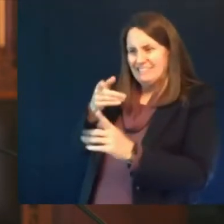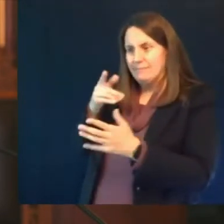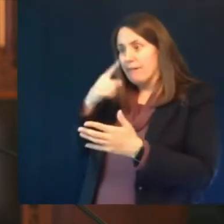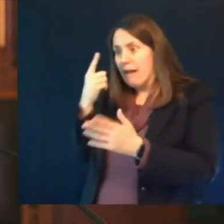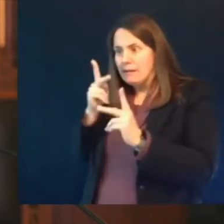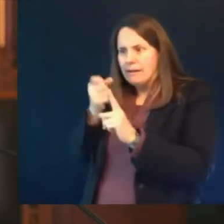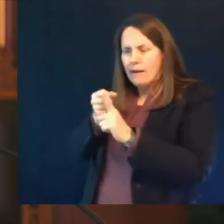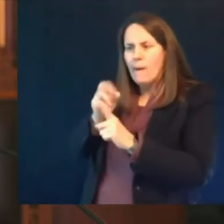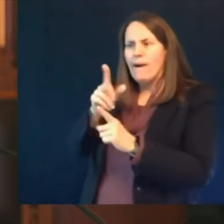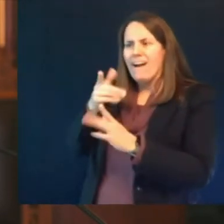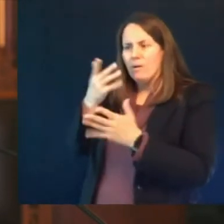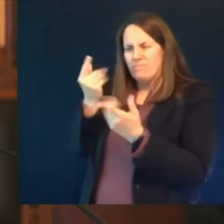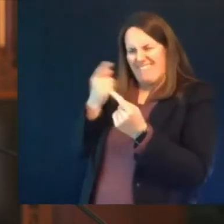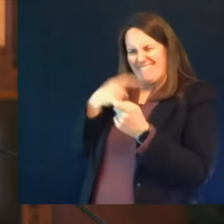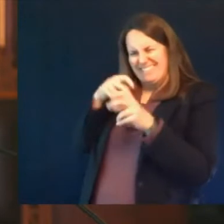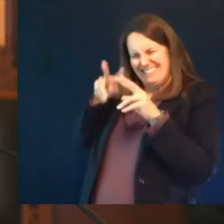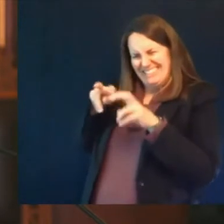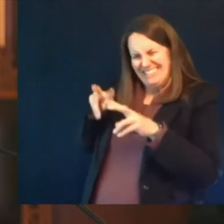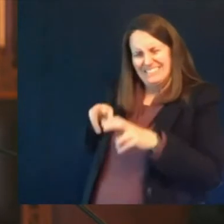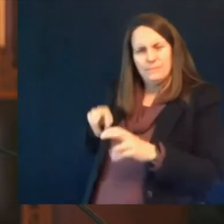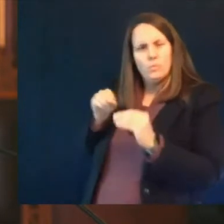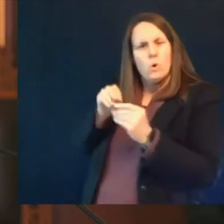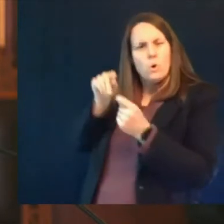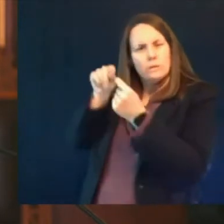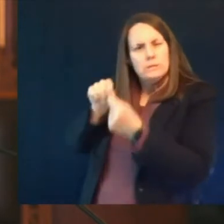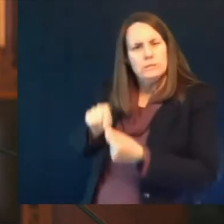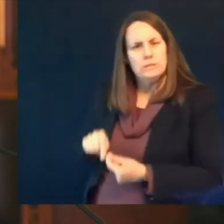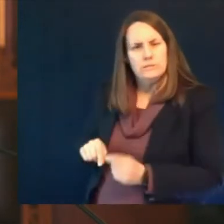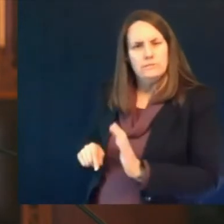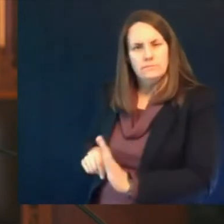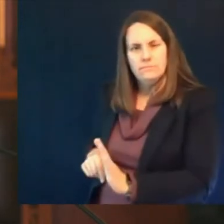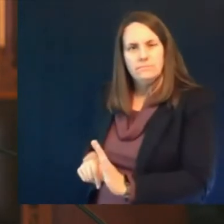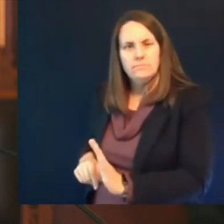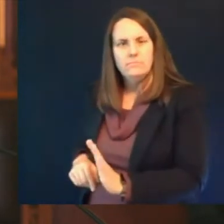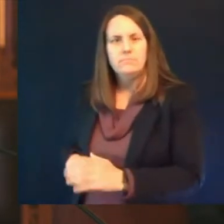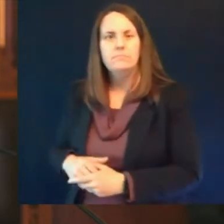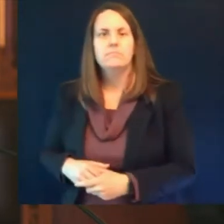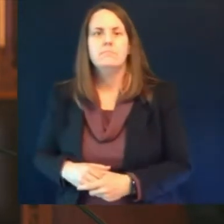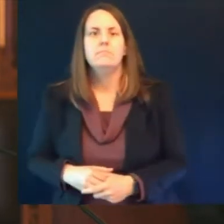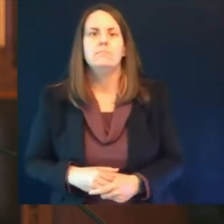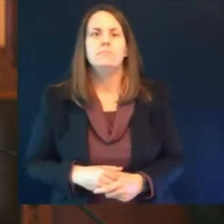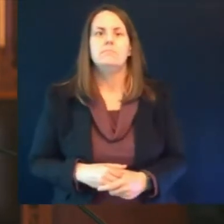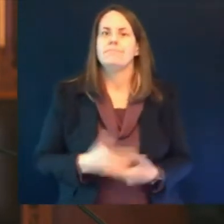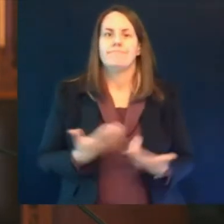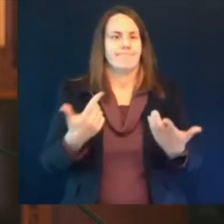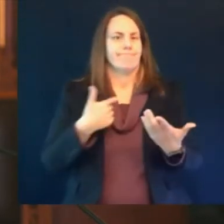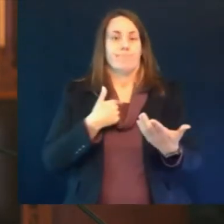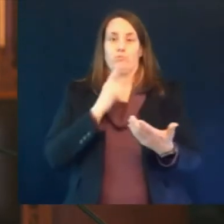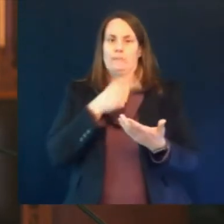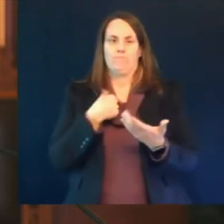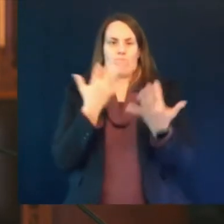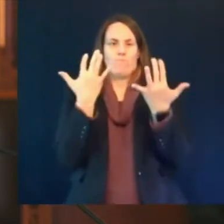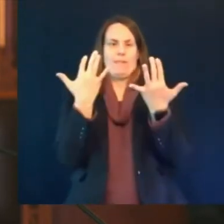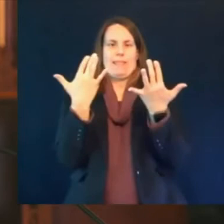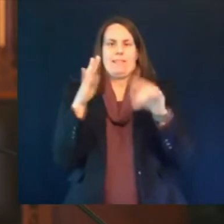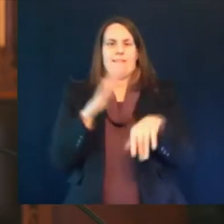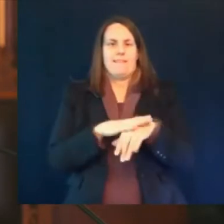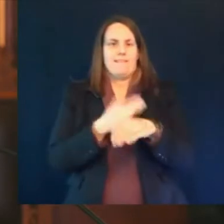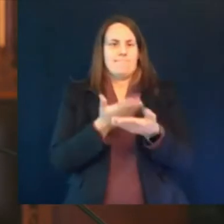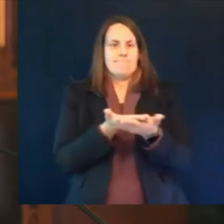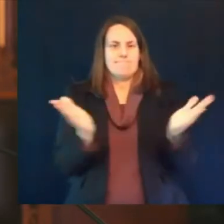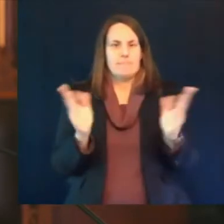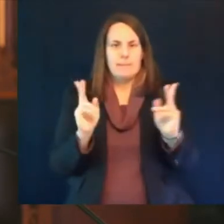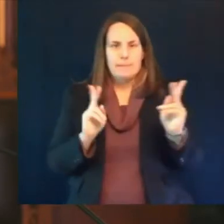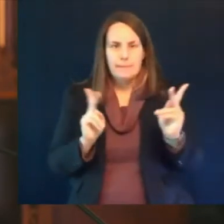the the physiology behind uh why this may be occurring dr westegard would you add anything